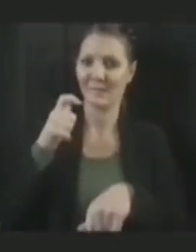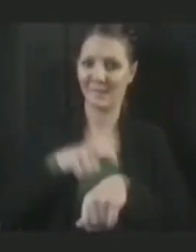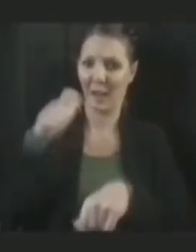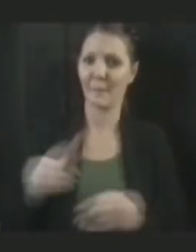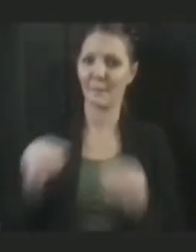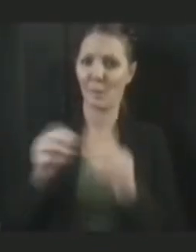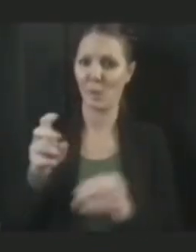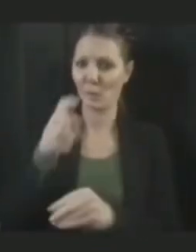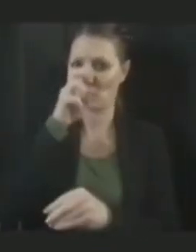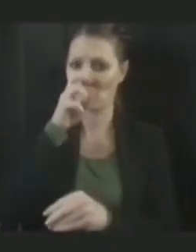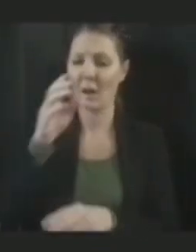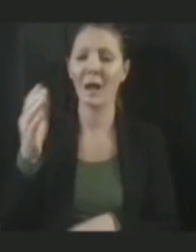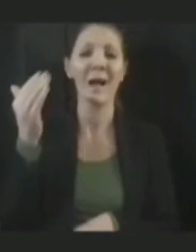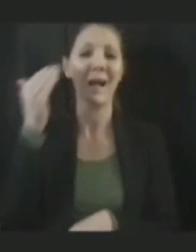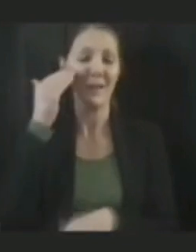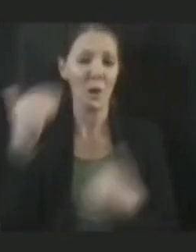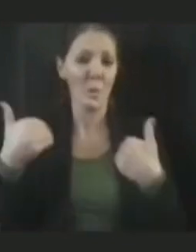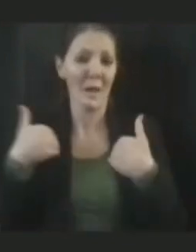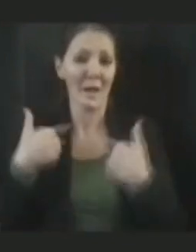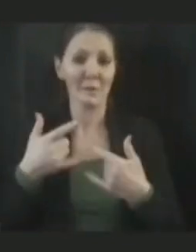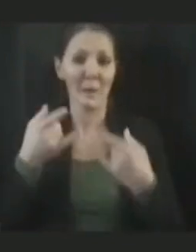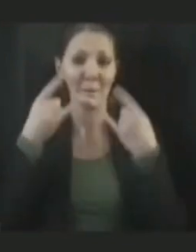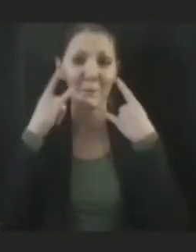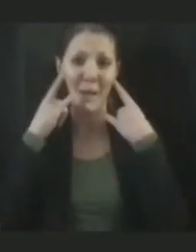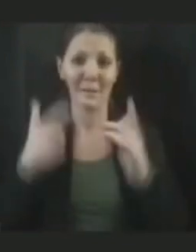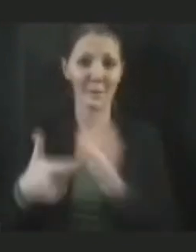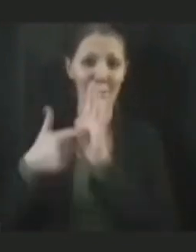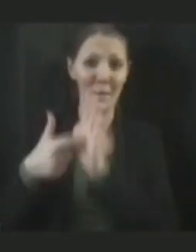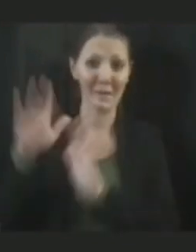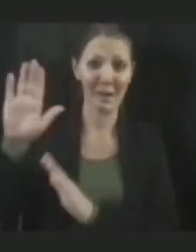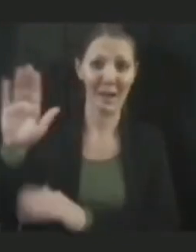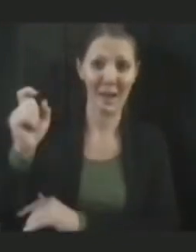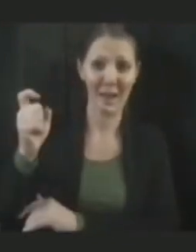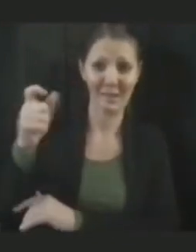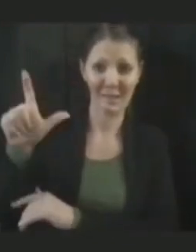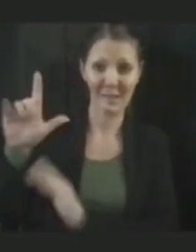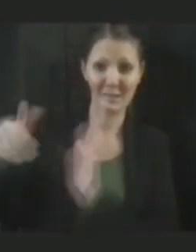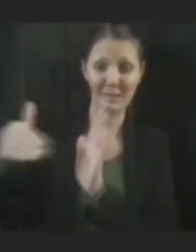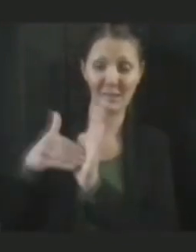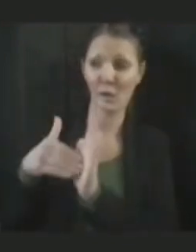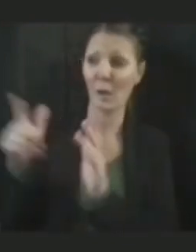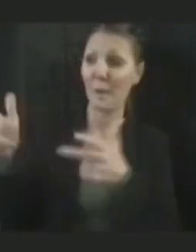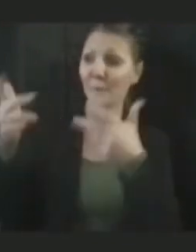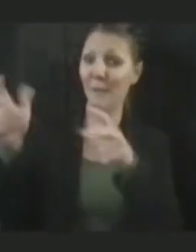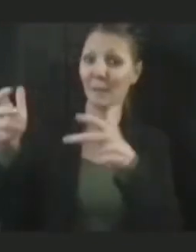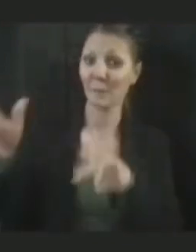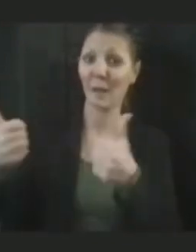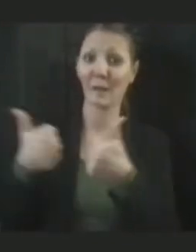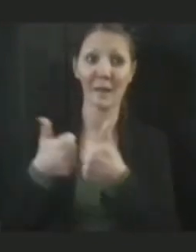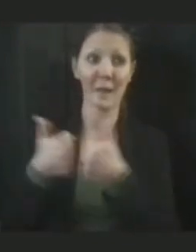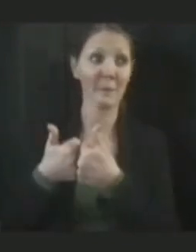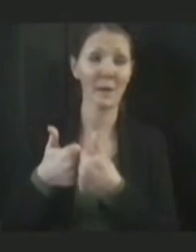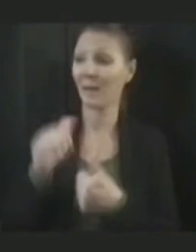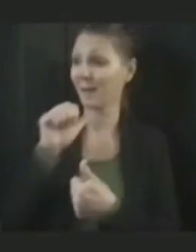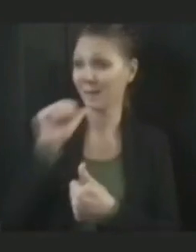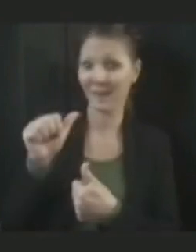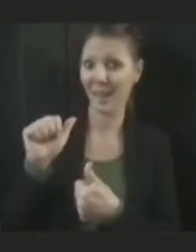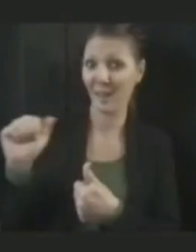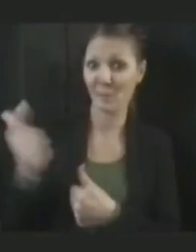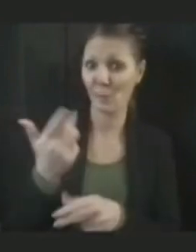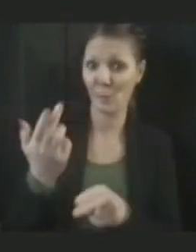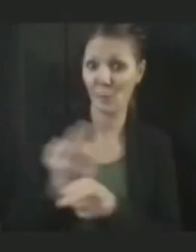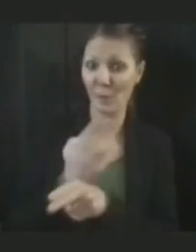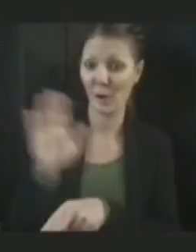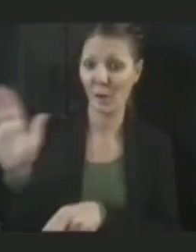a mask mandate at the Excel Center. There was a big basketball game and let's say, but generally not everybody was wearing their mask. So it's a question about